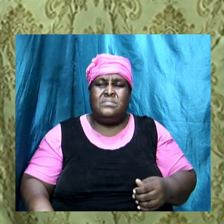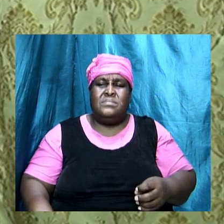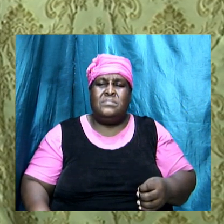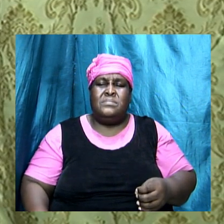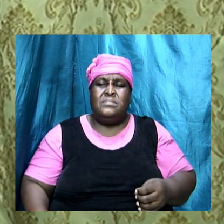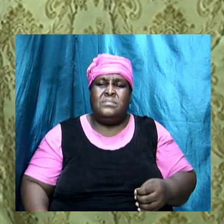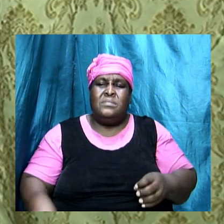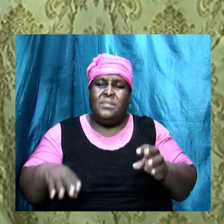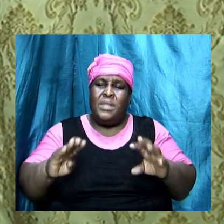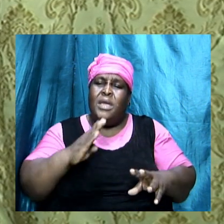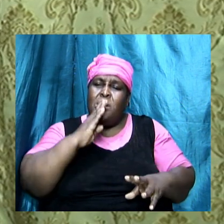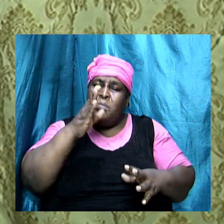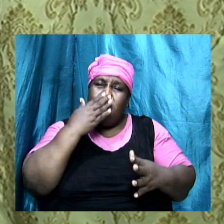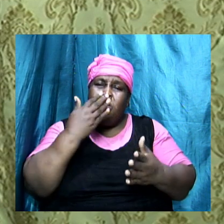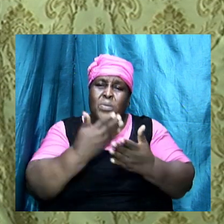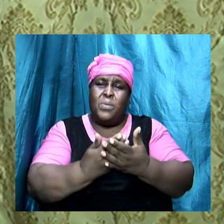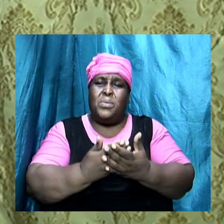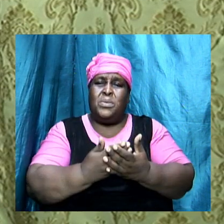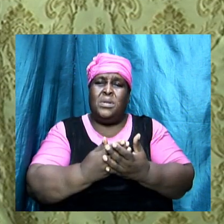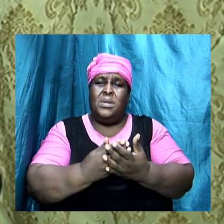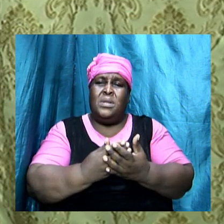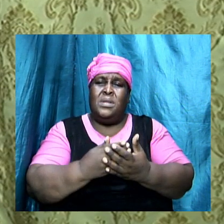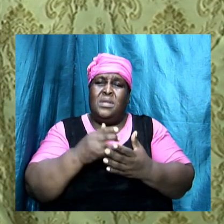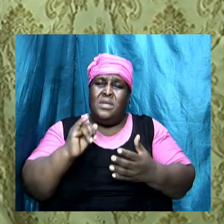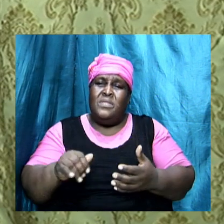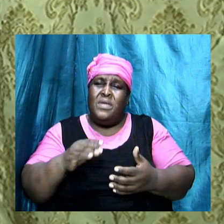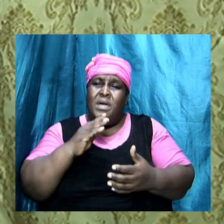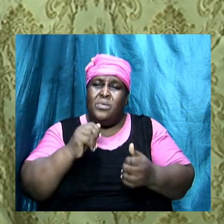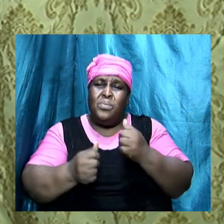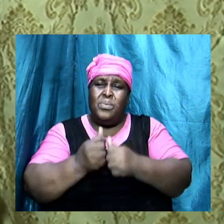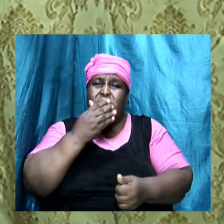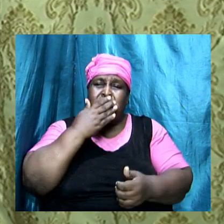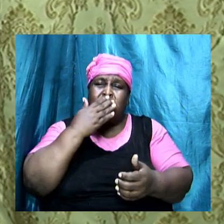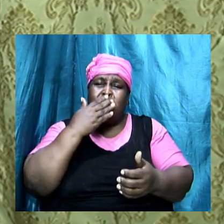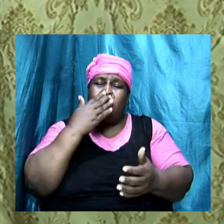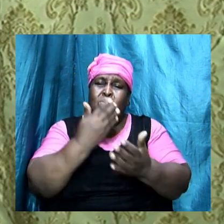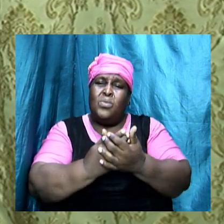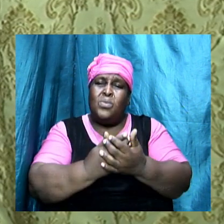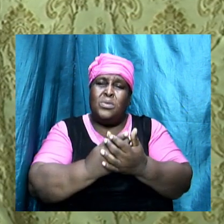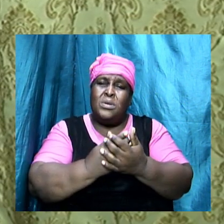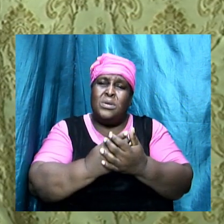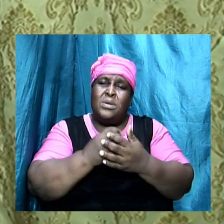can be good and that which is good is bad